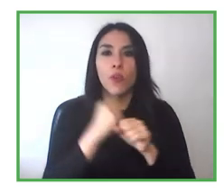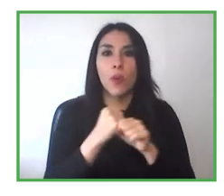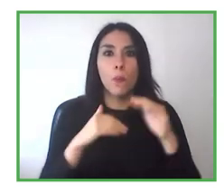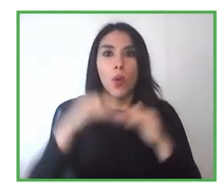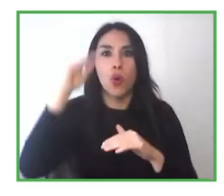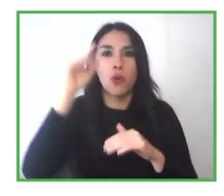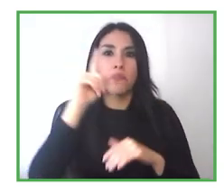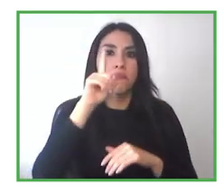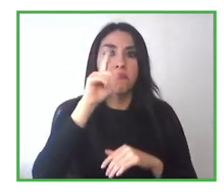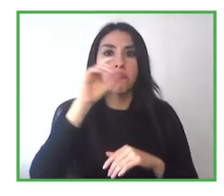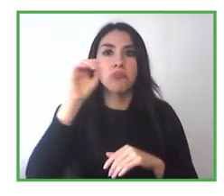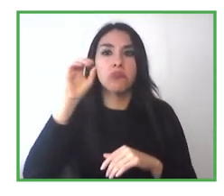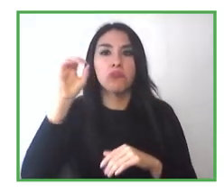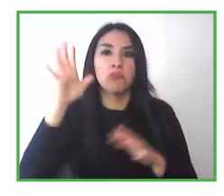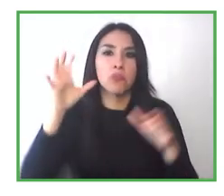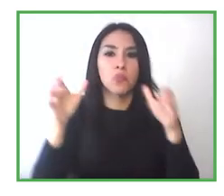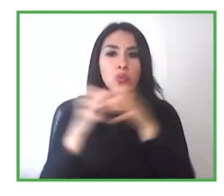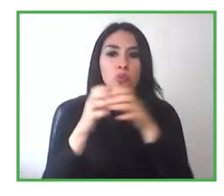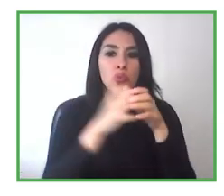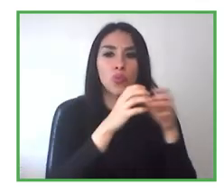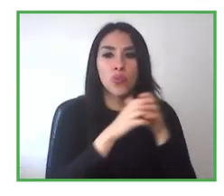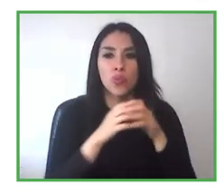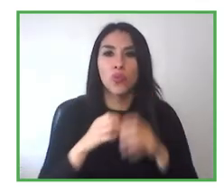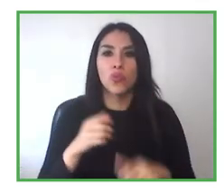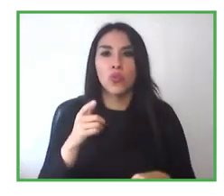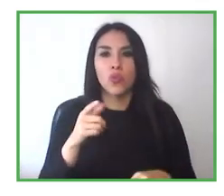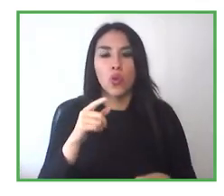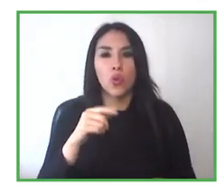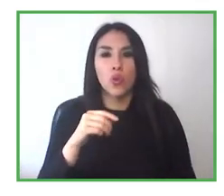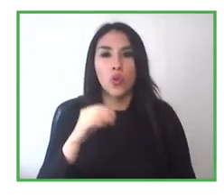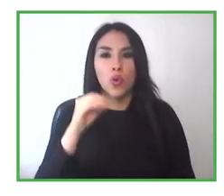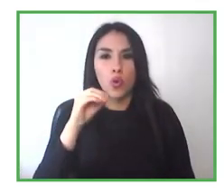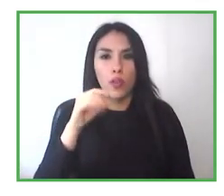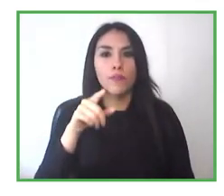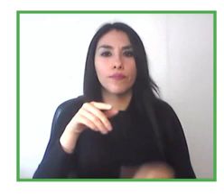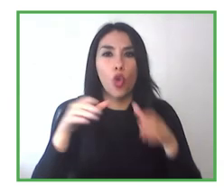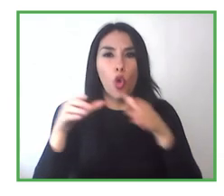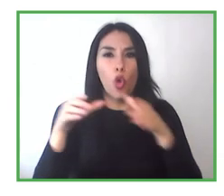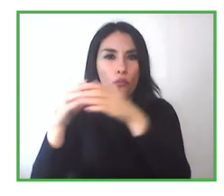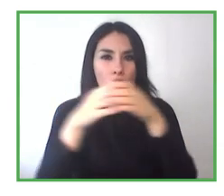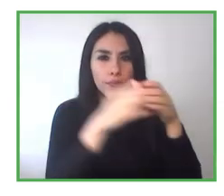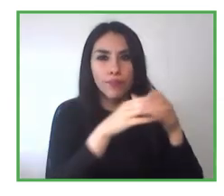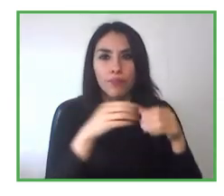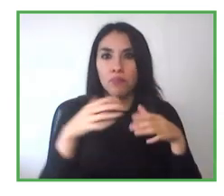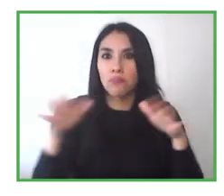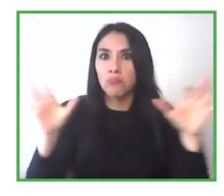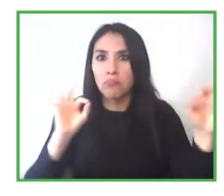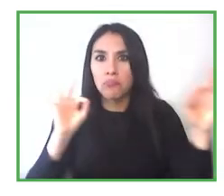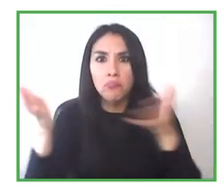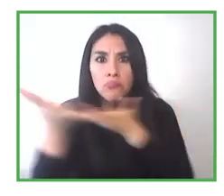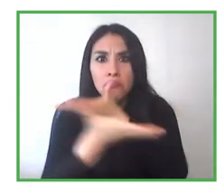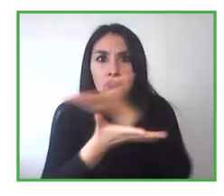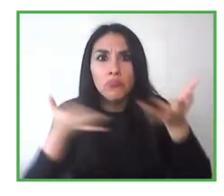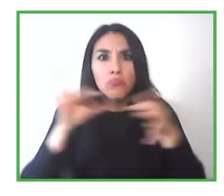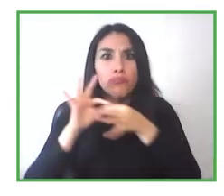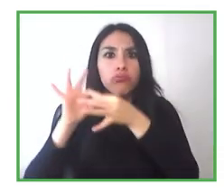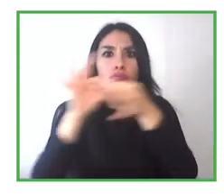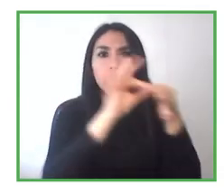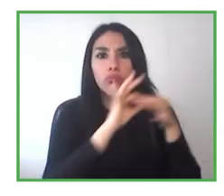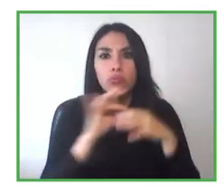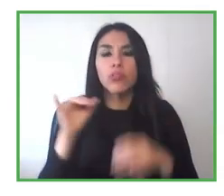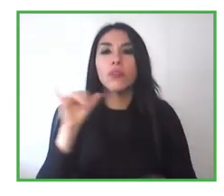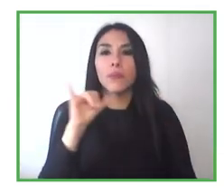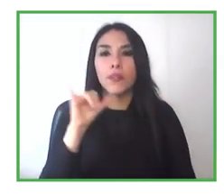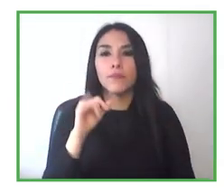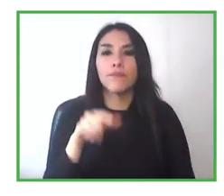with more than 100 companies, an ecosystem, as I say, but it will make available not only